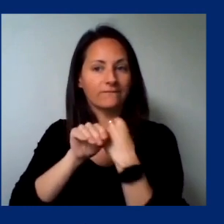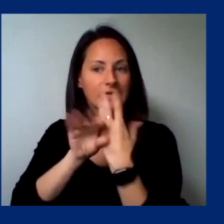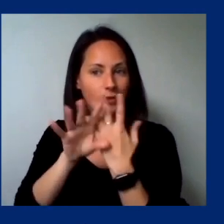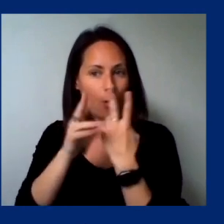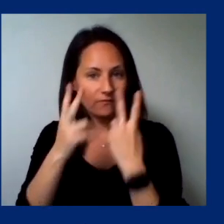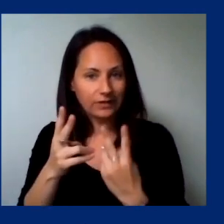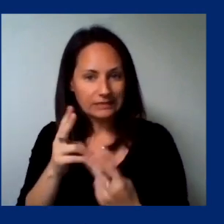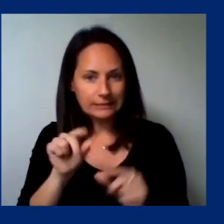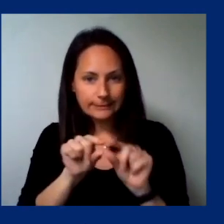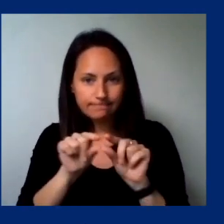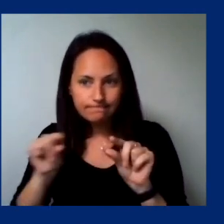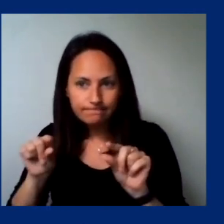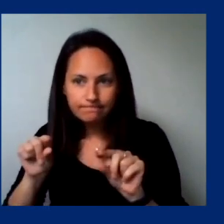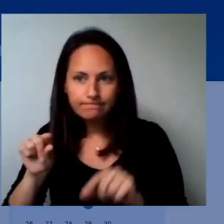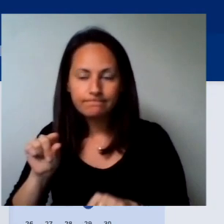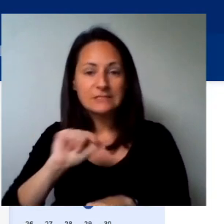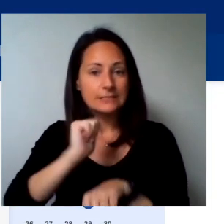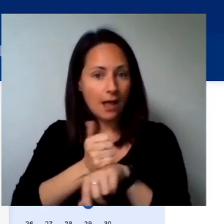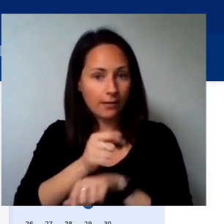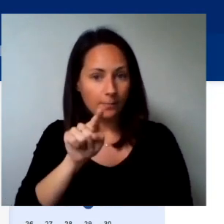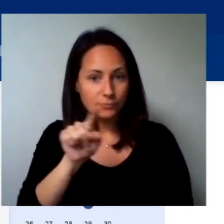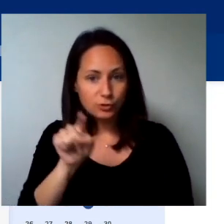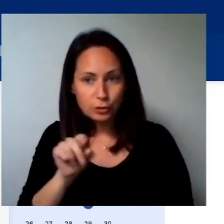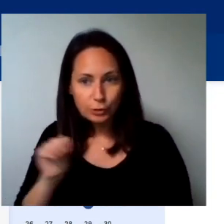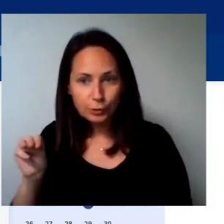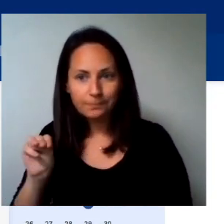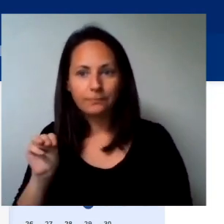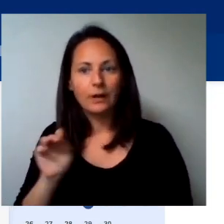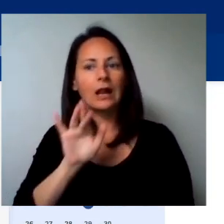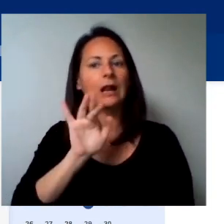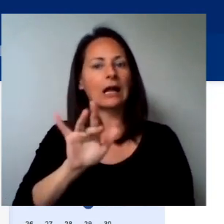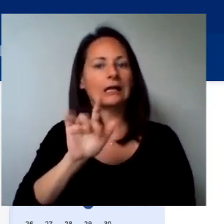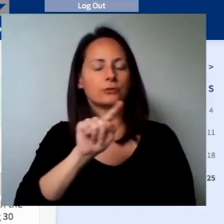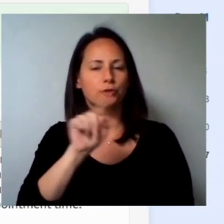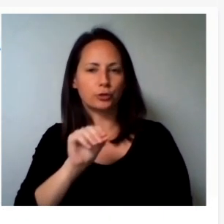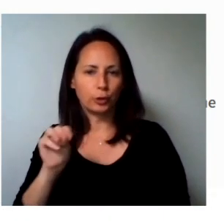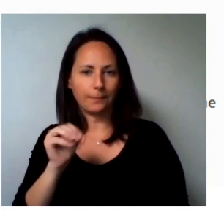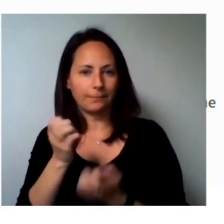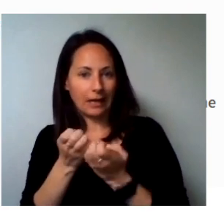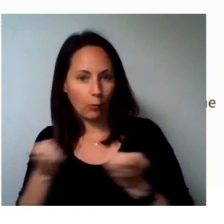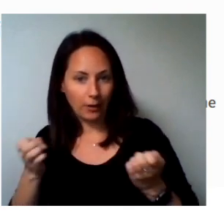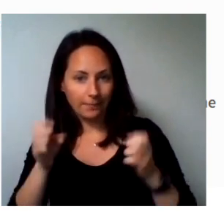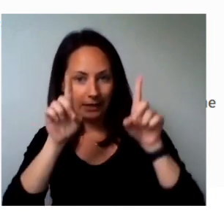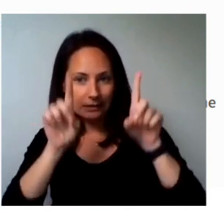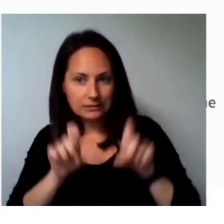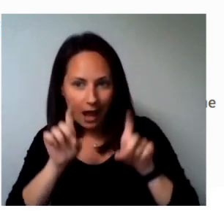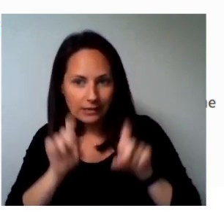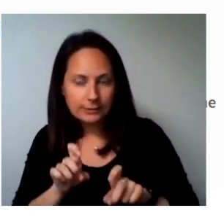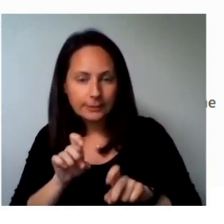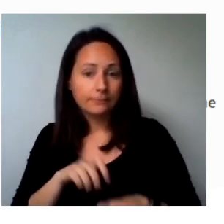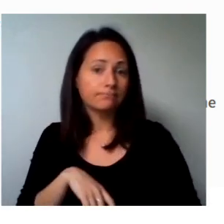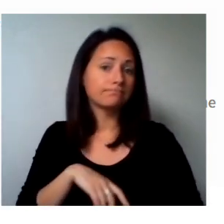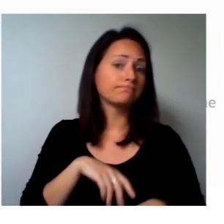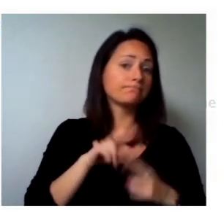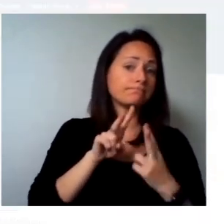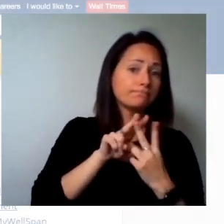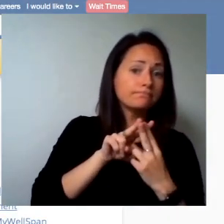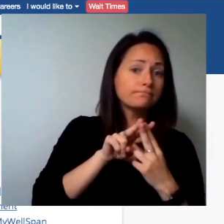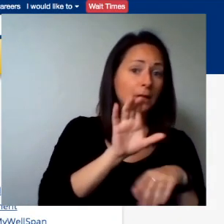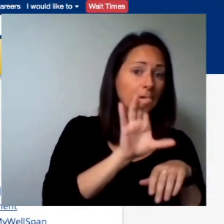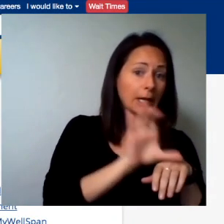need to download Zoom to your device. To get Zoom for your personal computer or mobile device, click the Video Visits link.